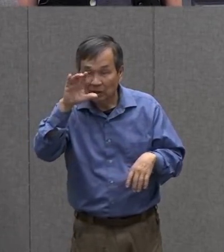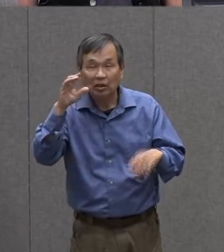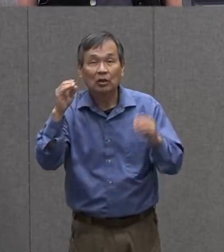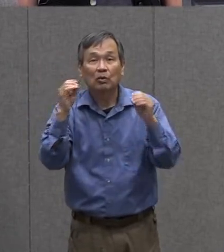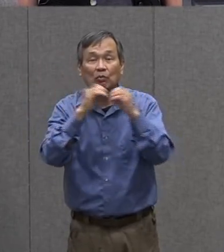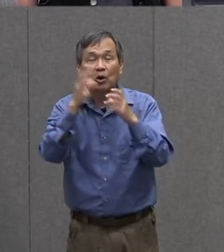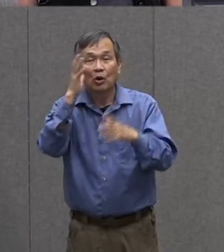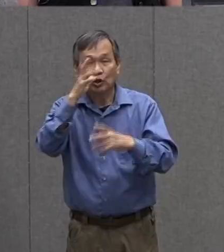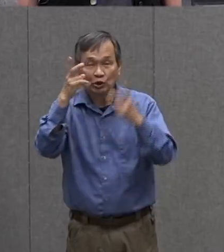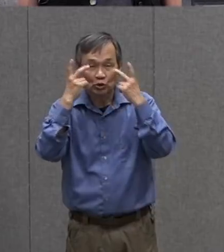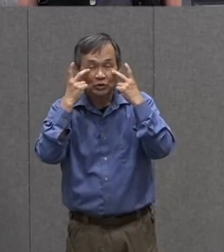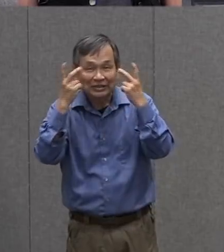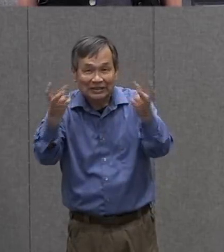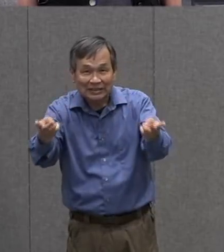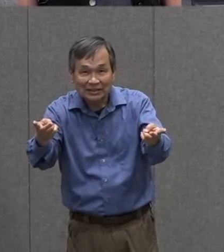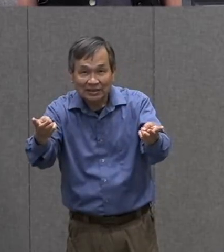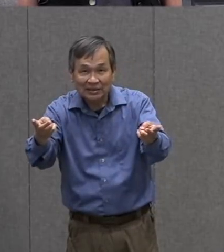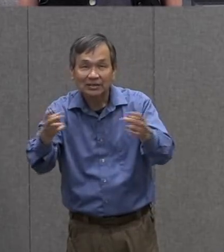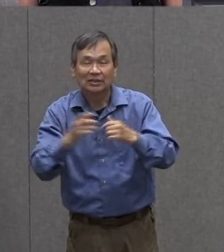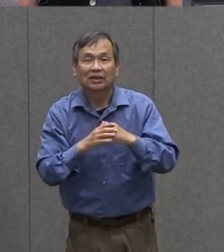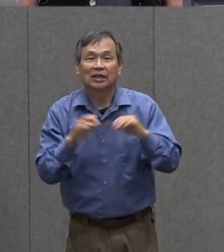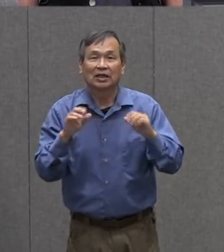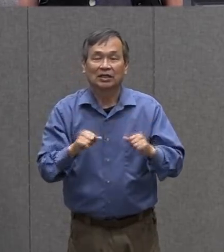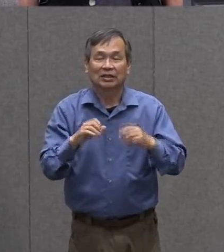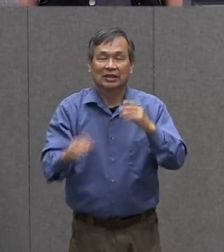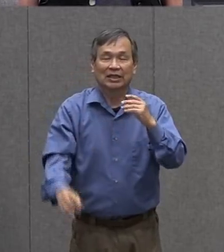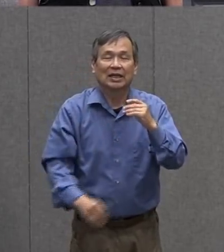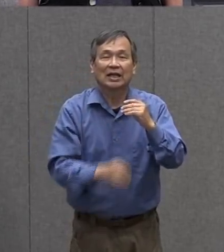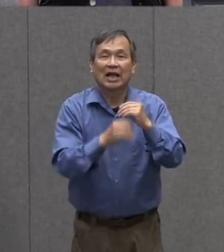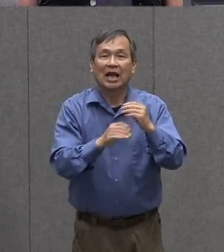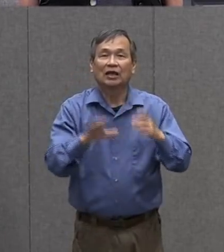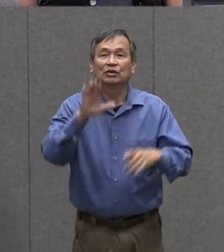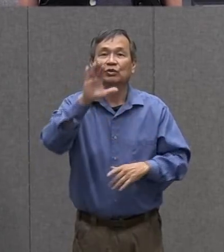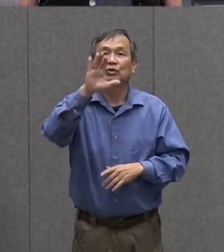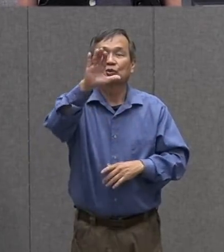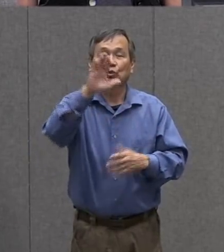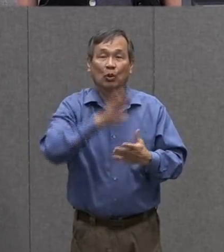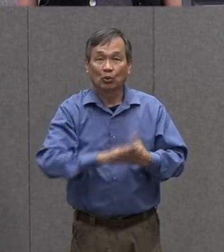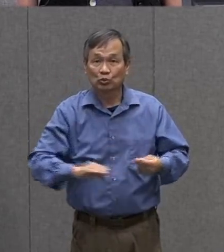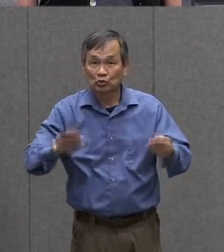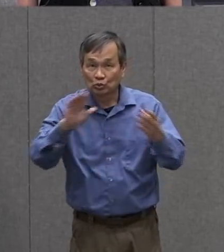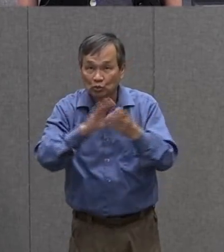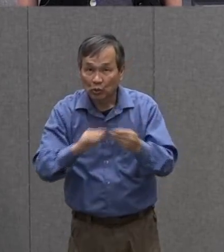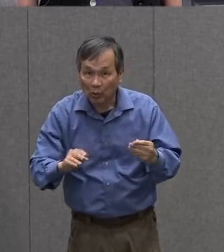and the more you can add to your story.